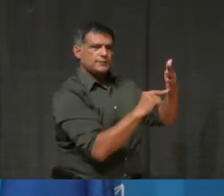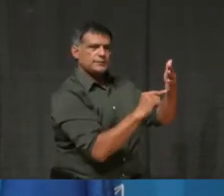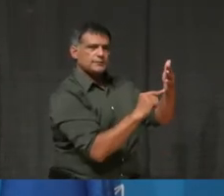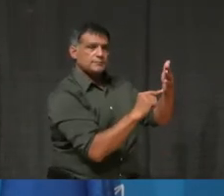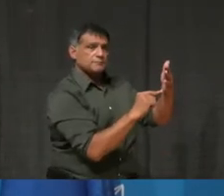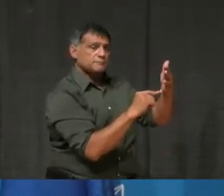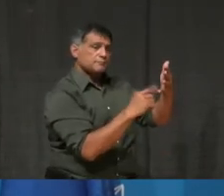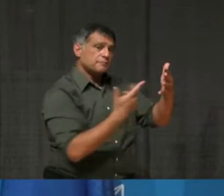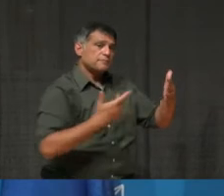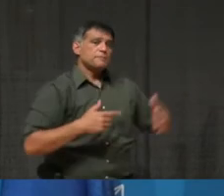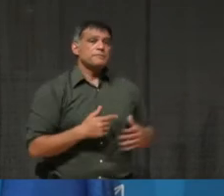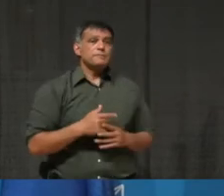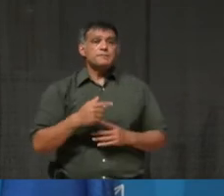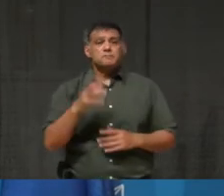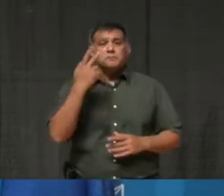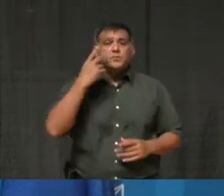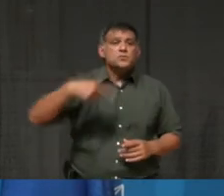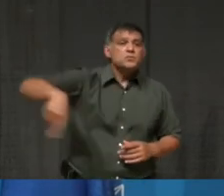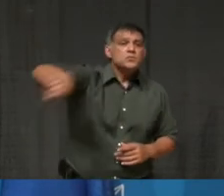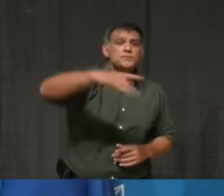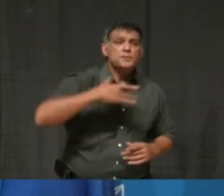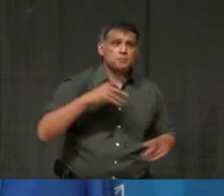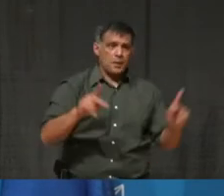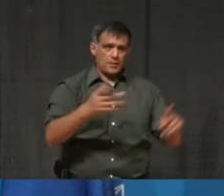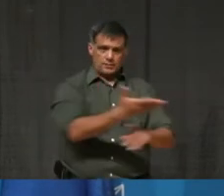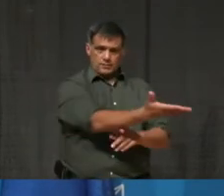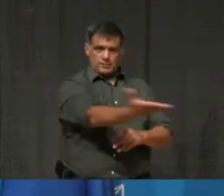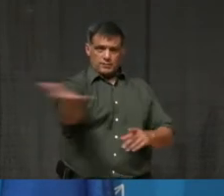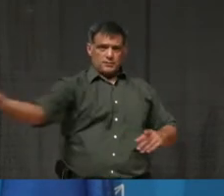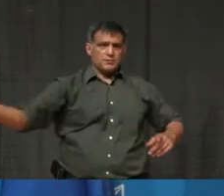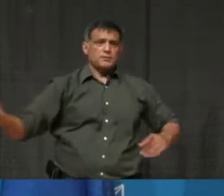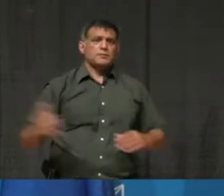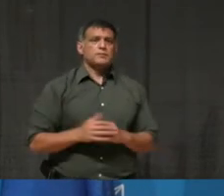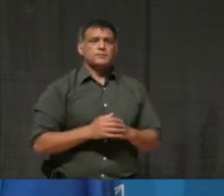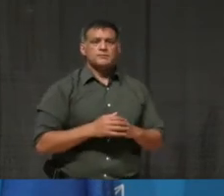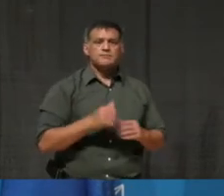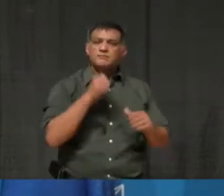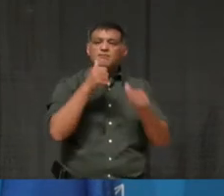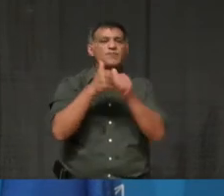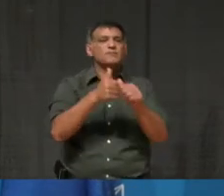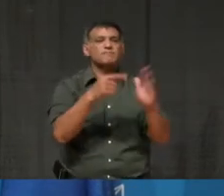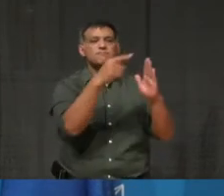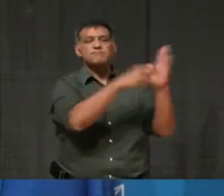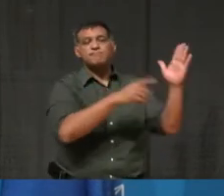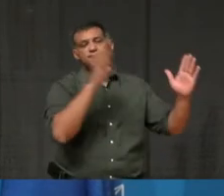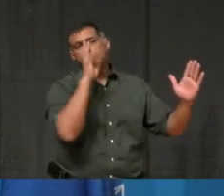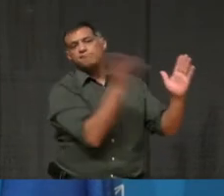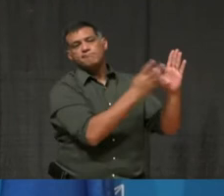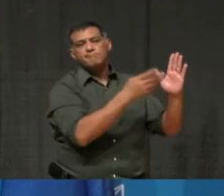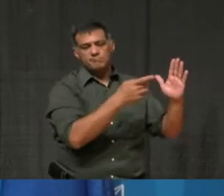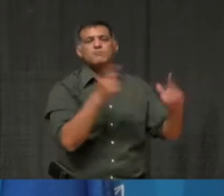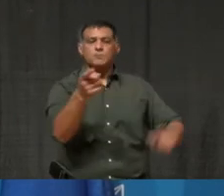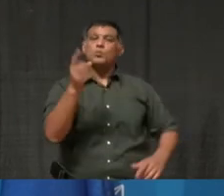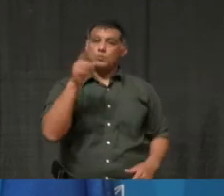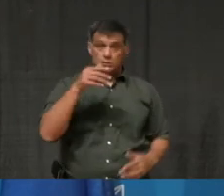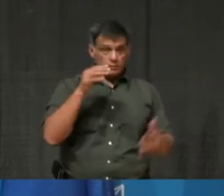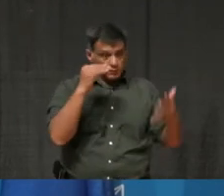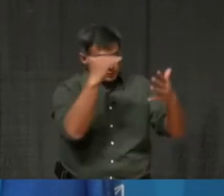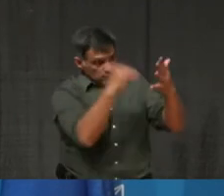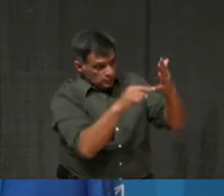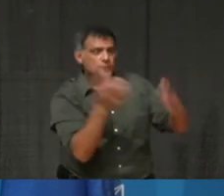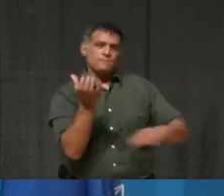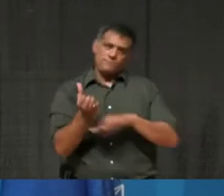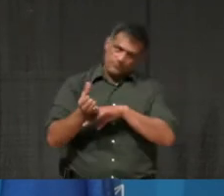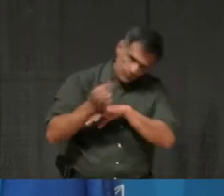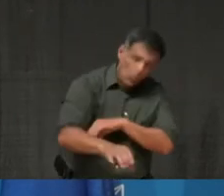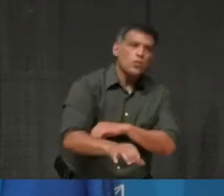recalcitrant situations, people that, uh, uh, are not necessarily complying. Uh, we do have a number of things that are enforced. Uh, there is